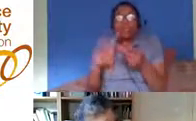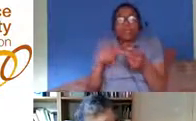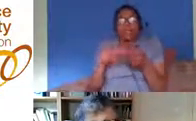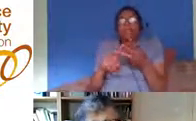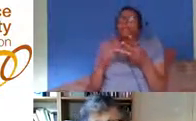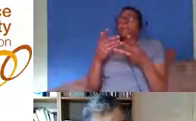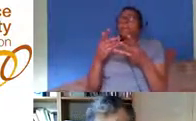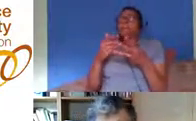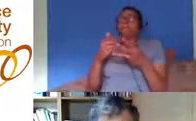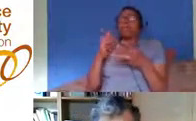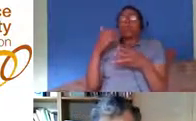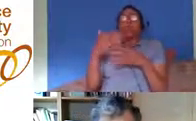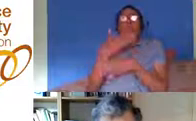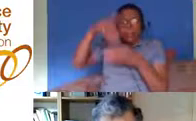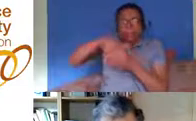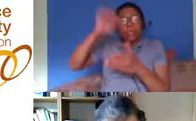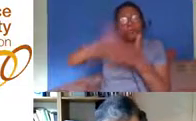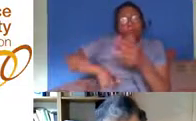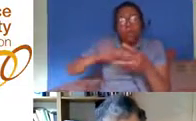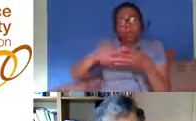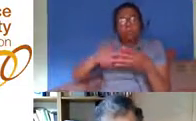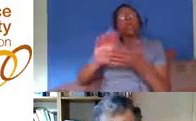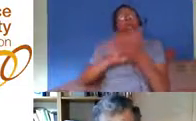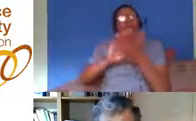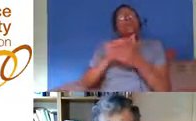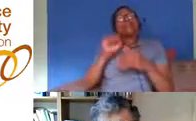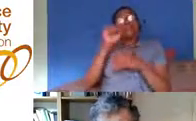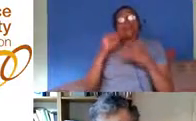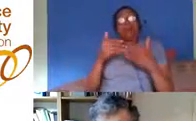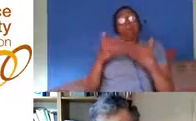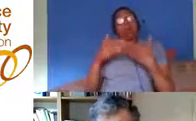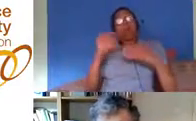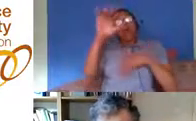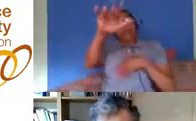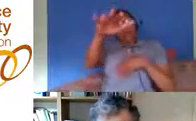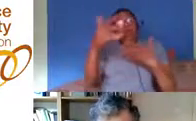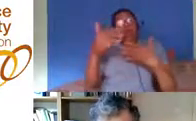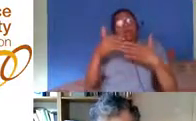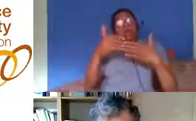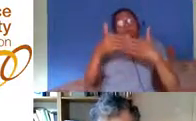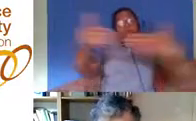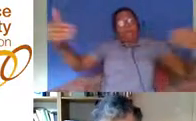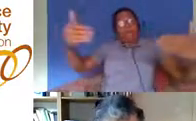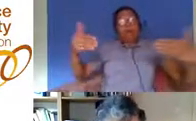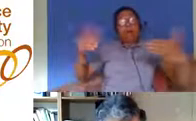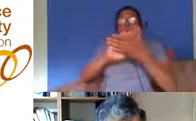in in supermarkets and so on so the chances of infection are higher for minority ethnic communities than and their white